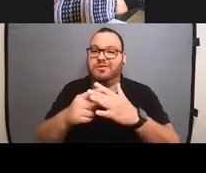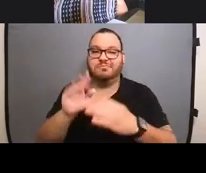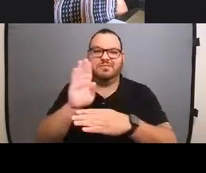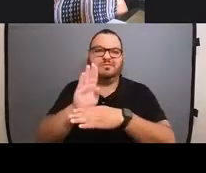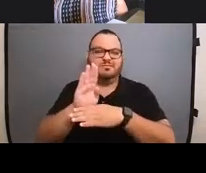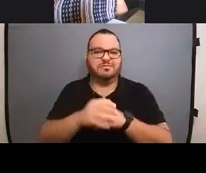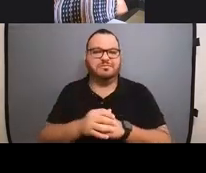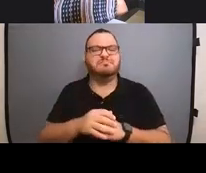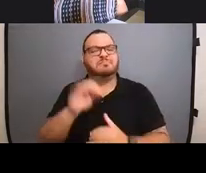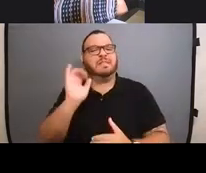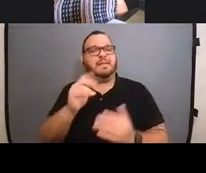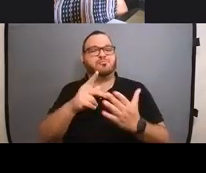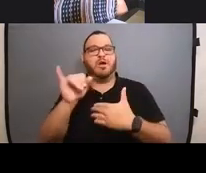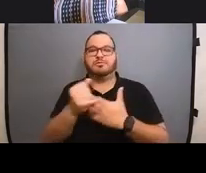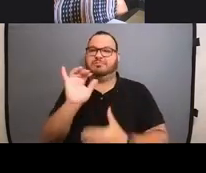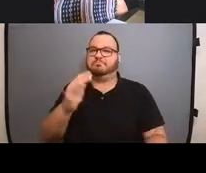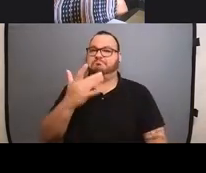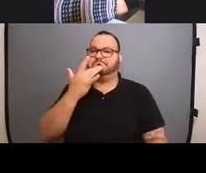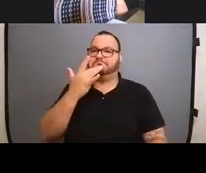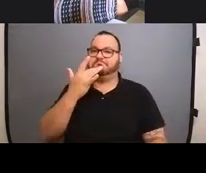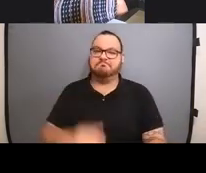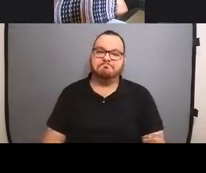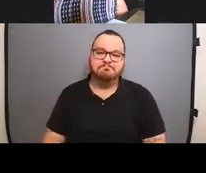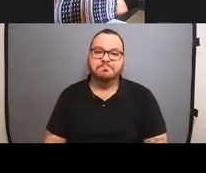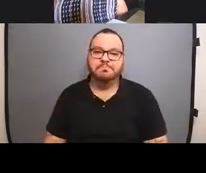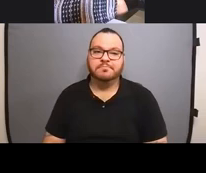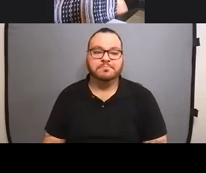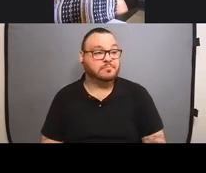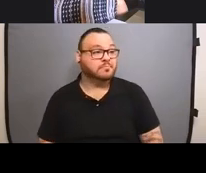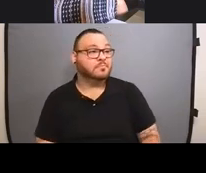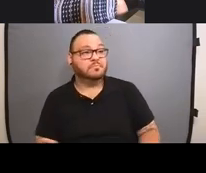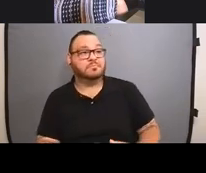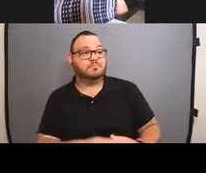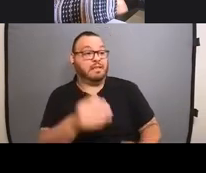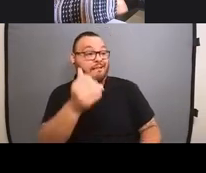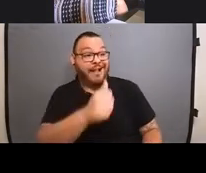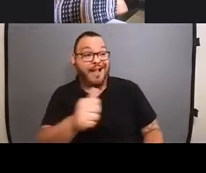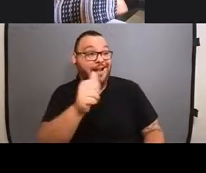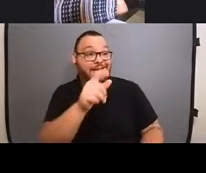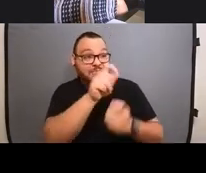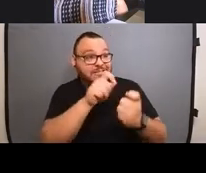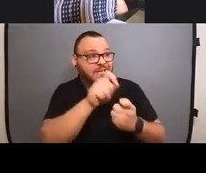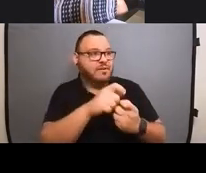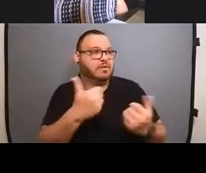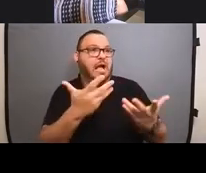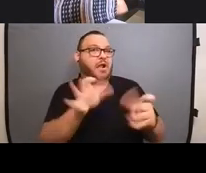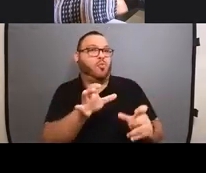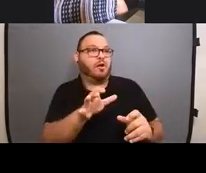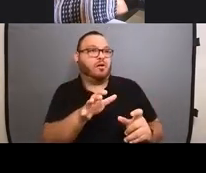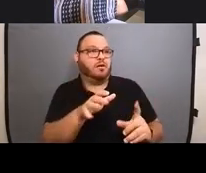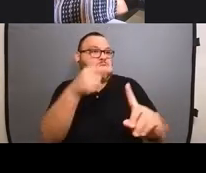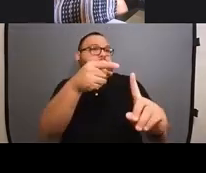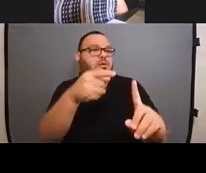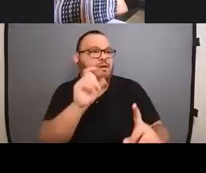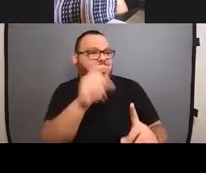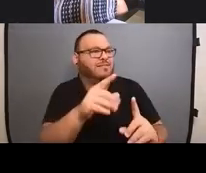So it's going to probably serve my favorite. Um, are there any in particular that you're, I don't want to put you on the spot, but if there are any